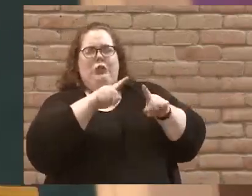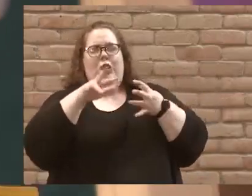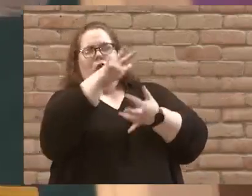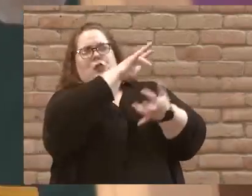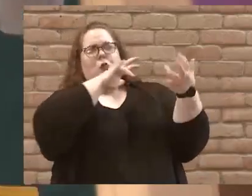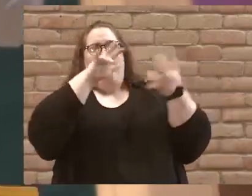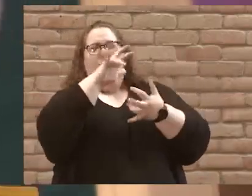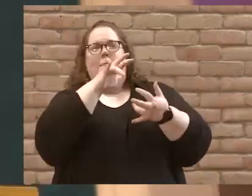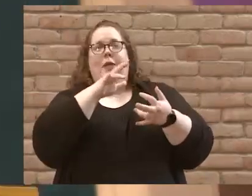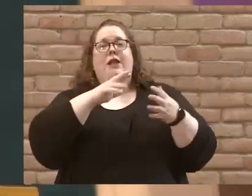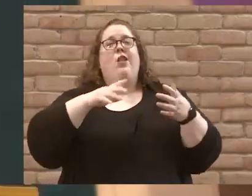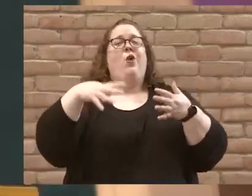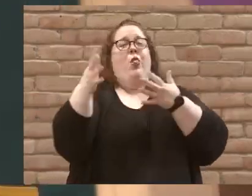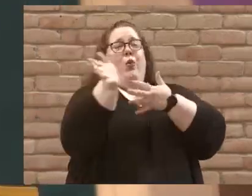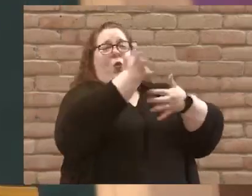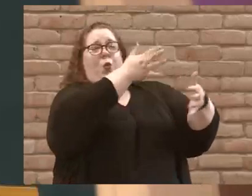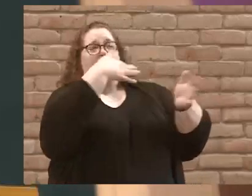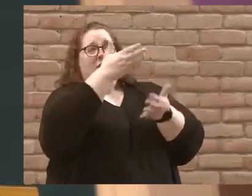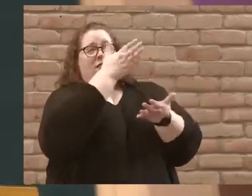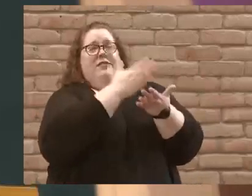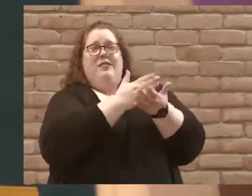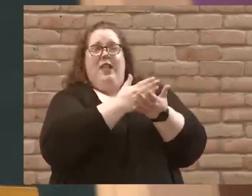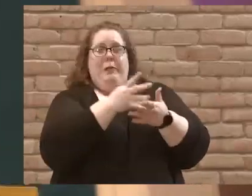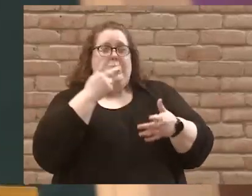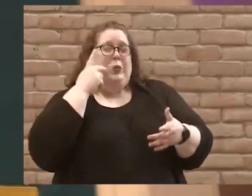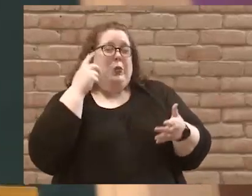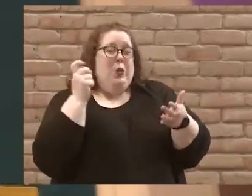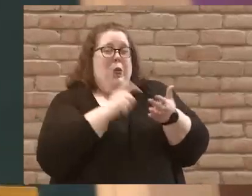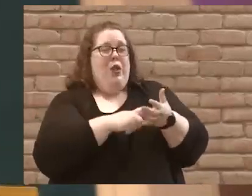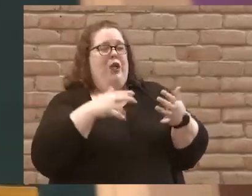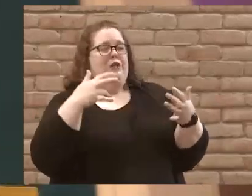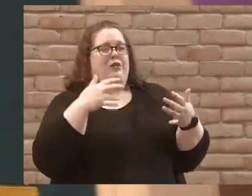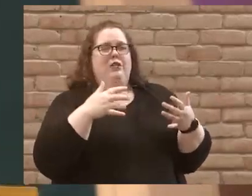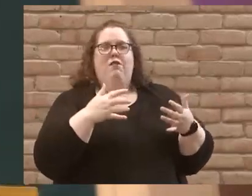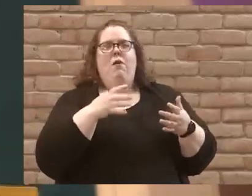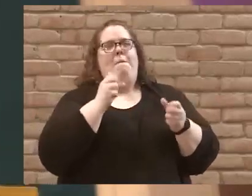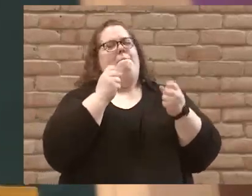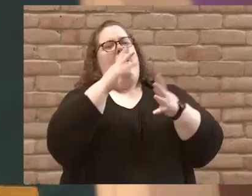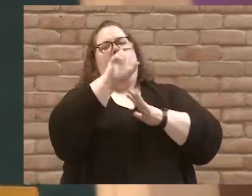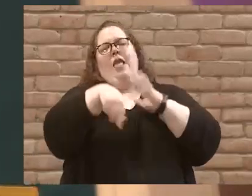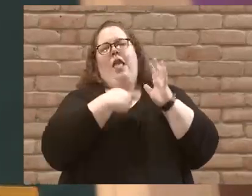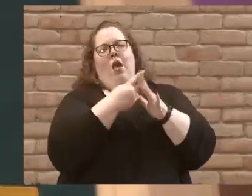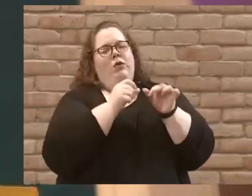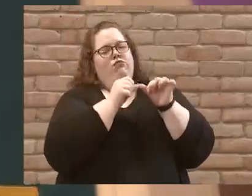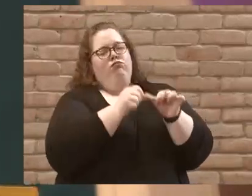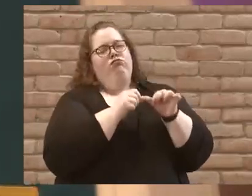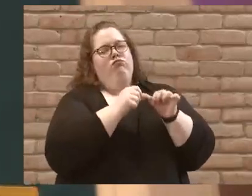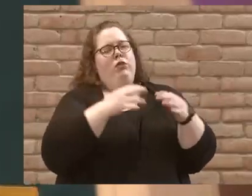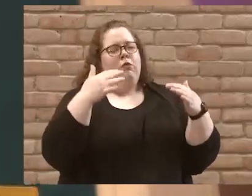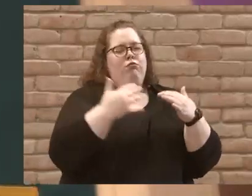blows through and the wind dies down, do you notice that the waves for hours are out there? They're just choppy.